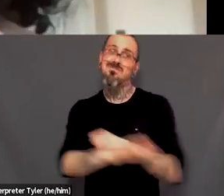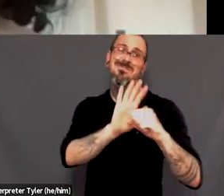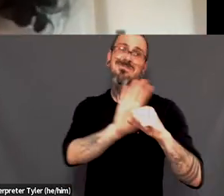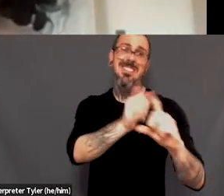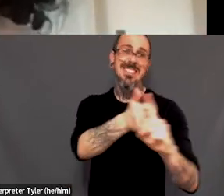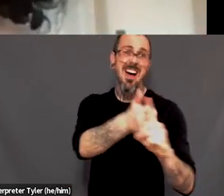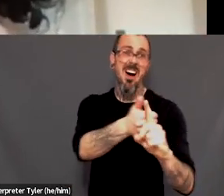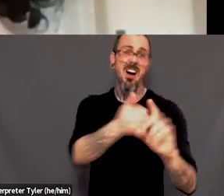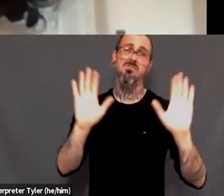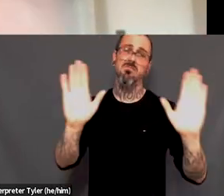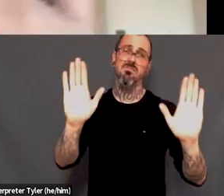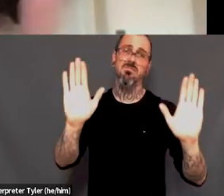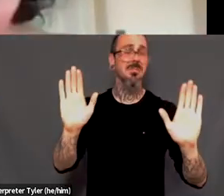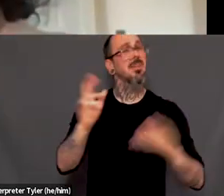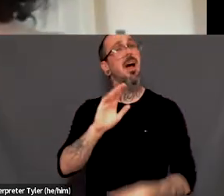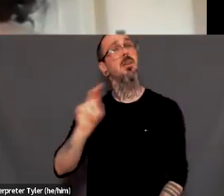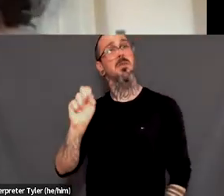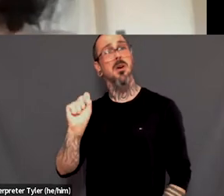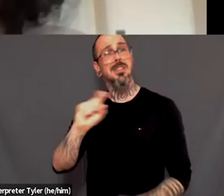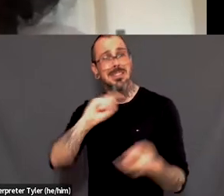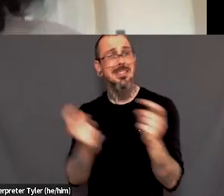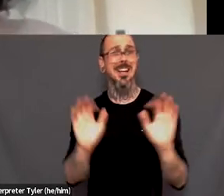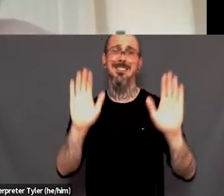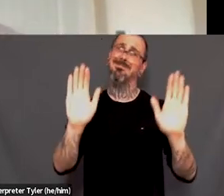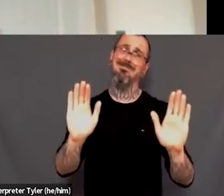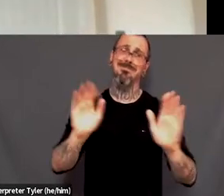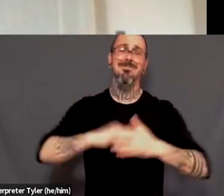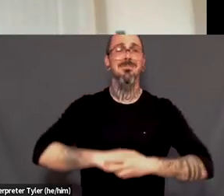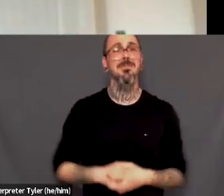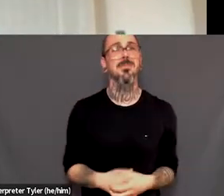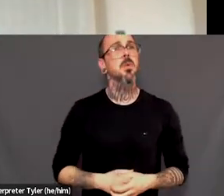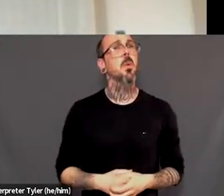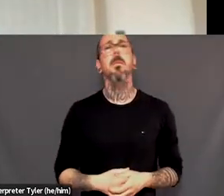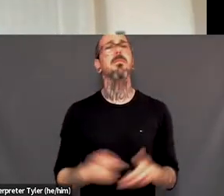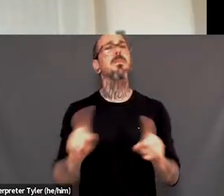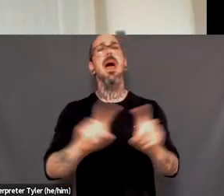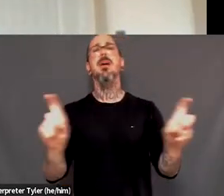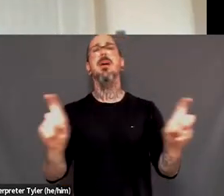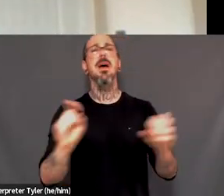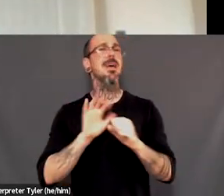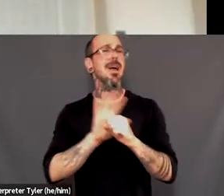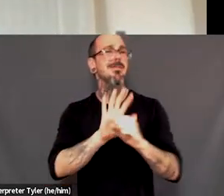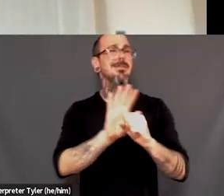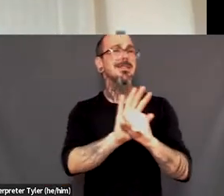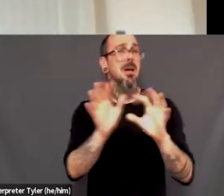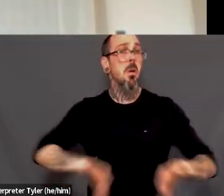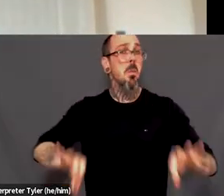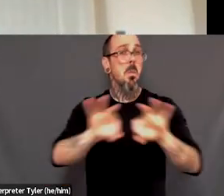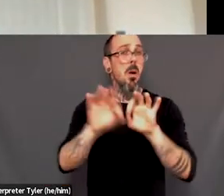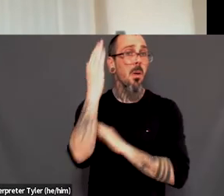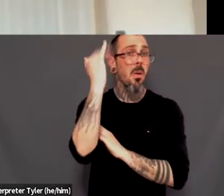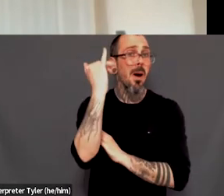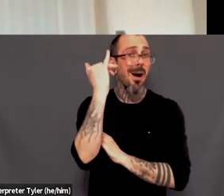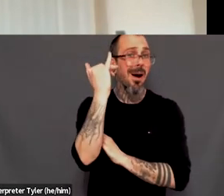province. Um, so like, let me know, tell me why is advocacy important in addressing the challenges that the two LGBTQ